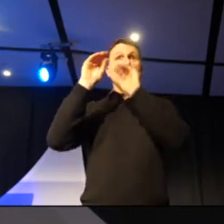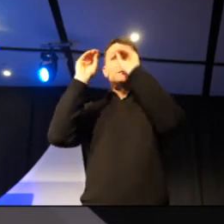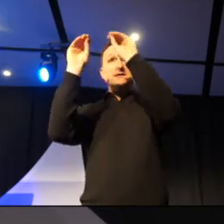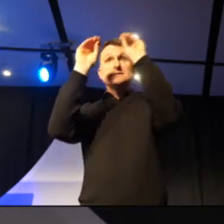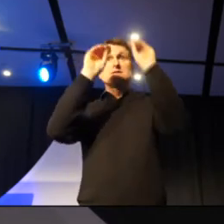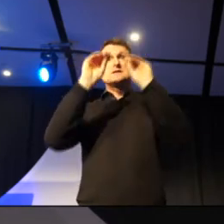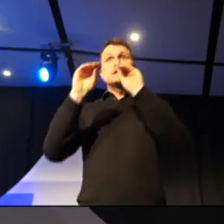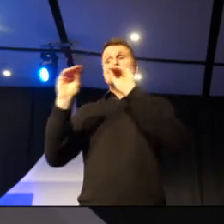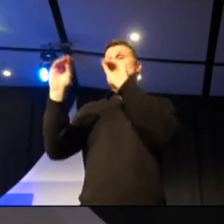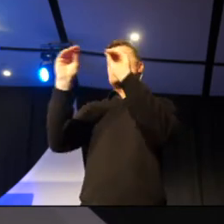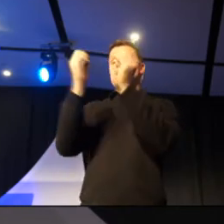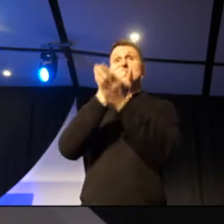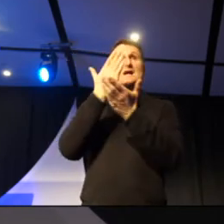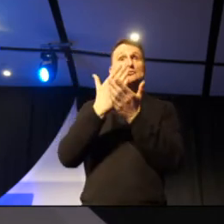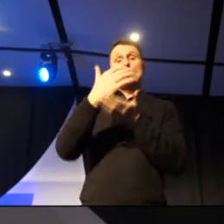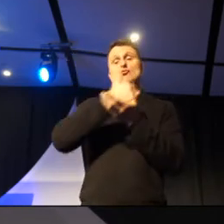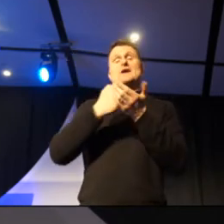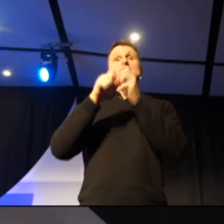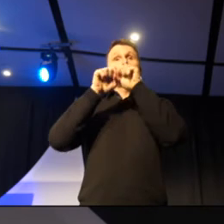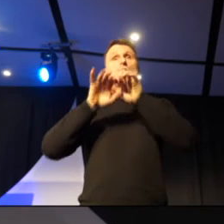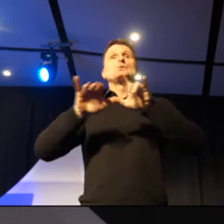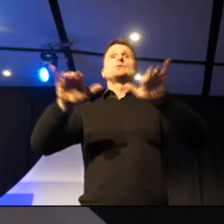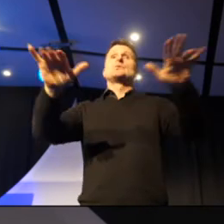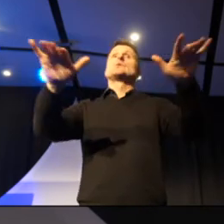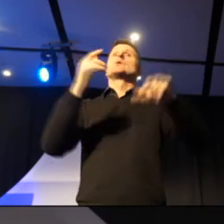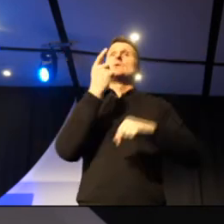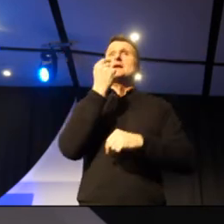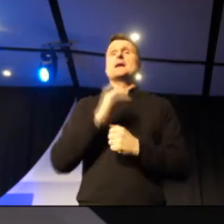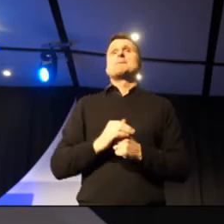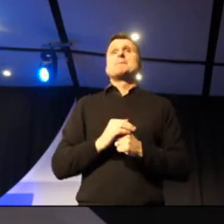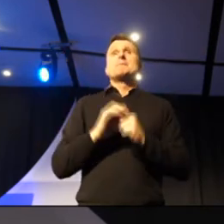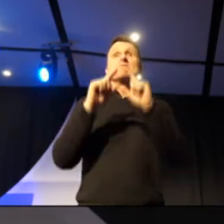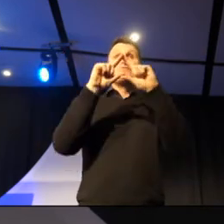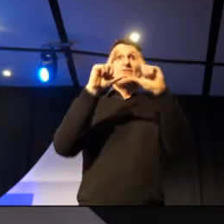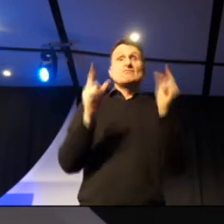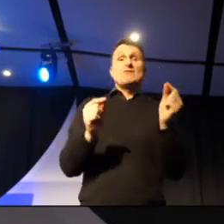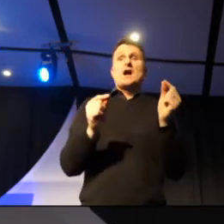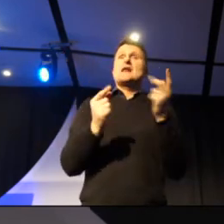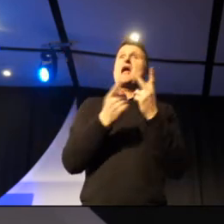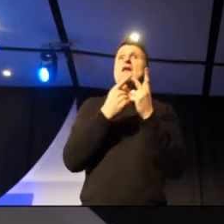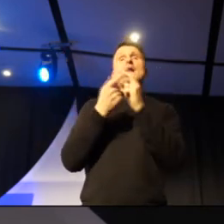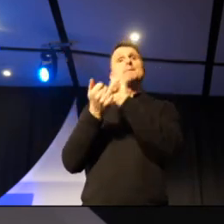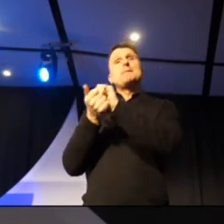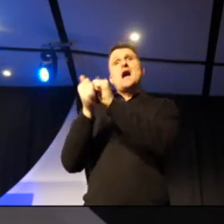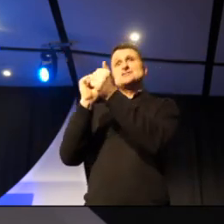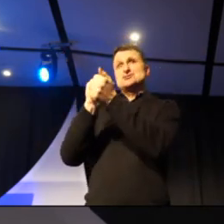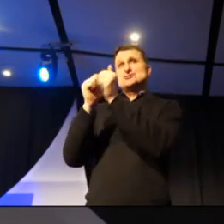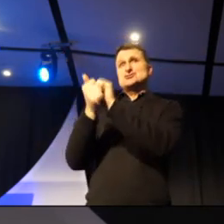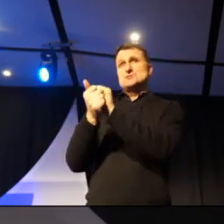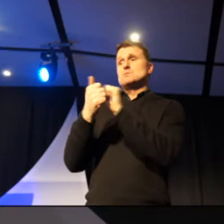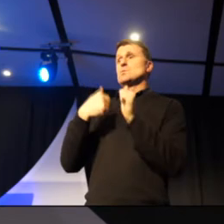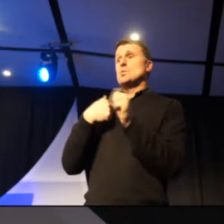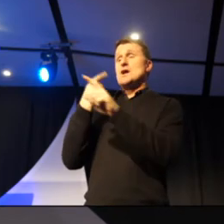resource out there to reach as many people as possible. And finally, also looking at satellite partnerships. So we're talking to,